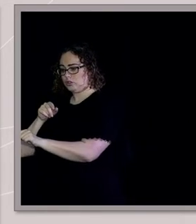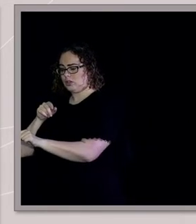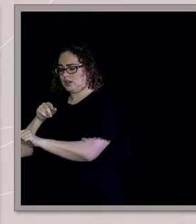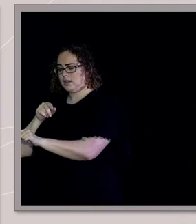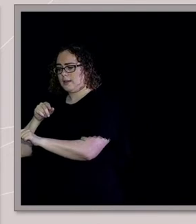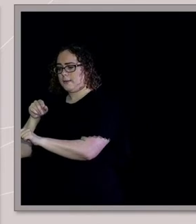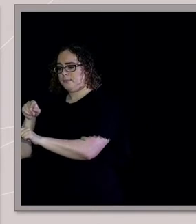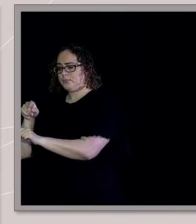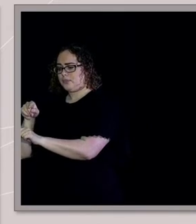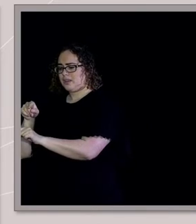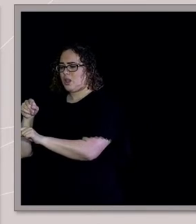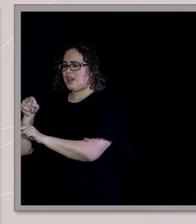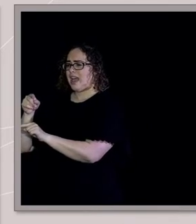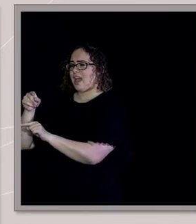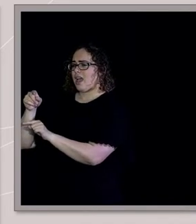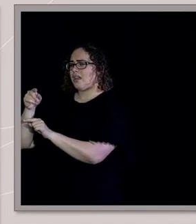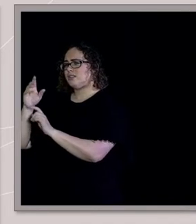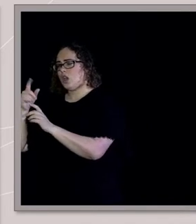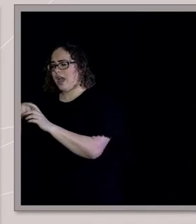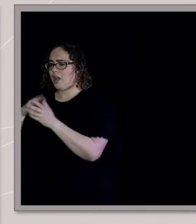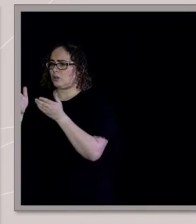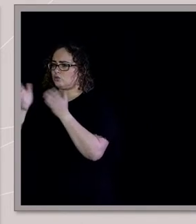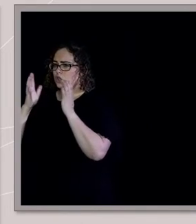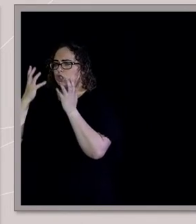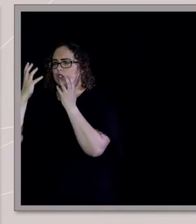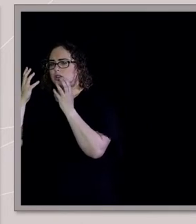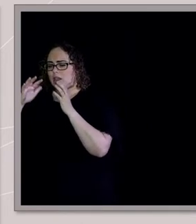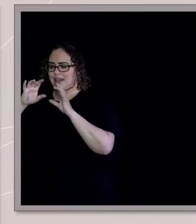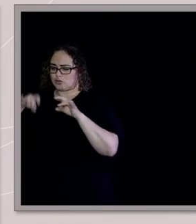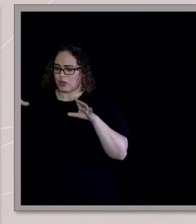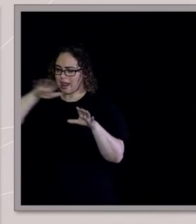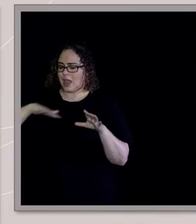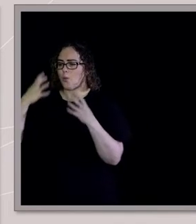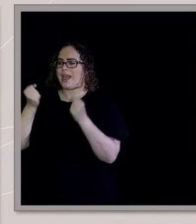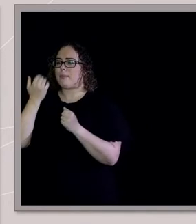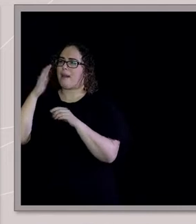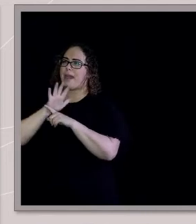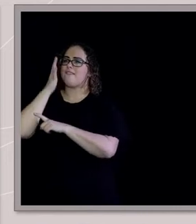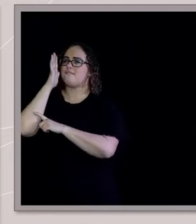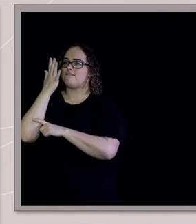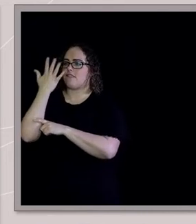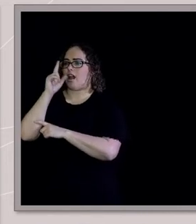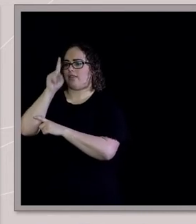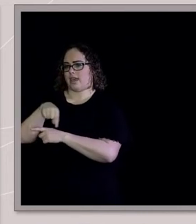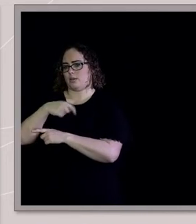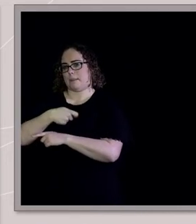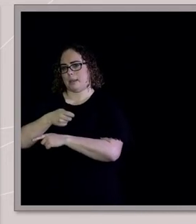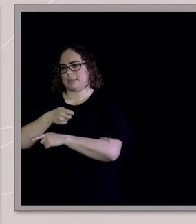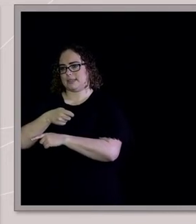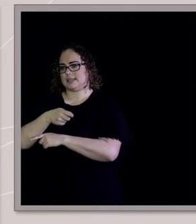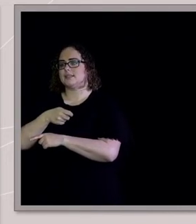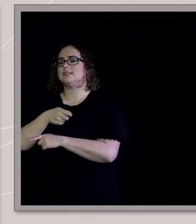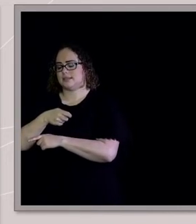of 5,000 members around the country. We'd go to camps in Adelaide, Melbourne. This was our world, you know. So, to sort of come out and